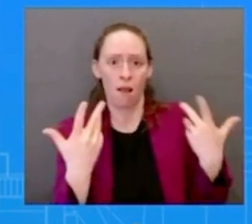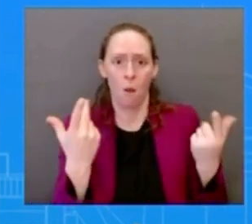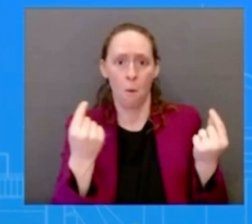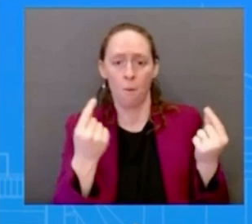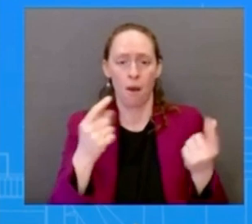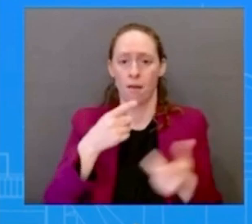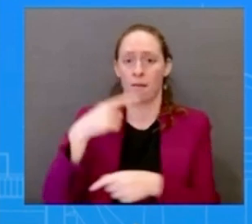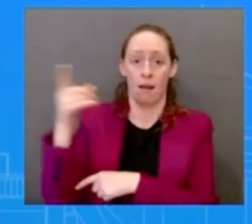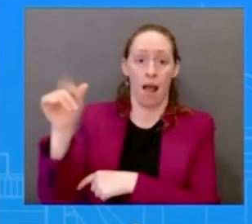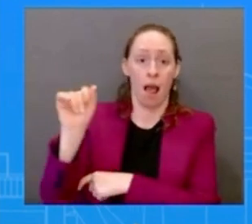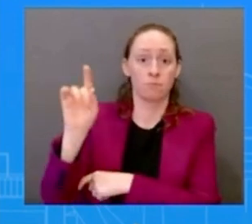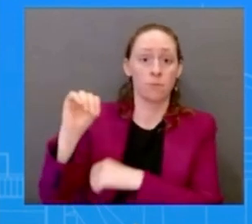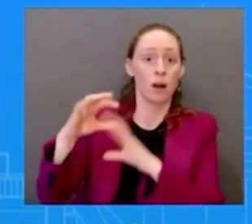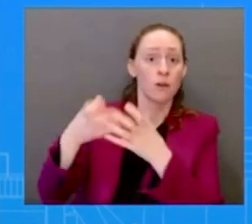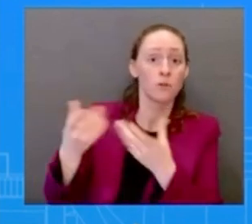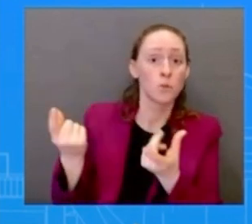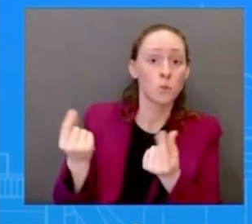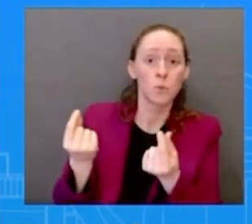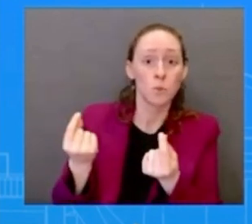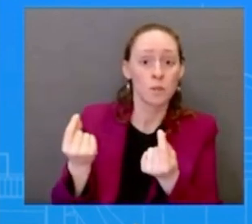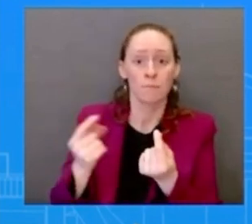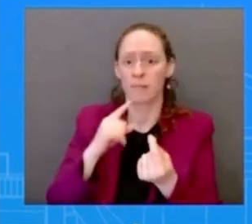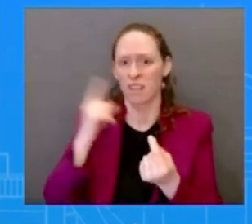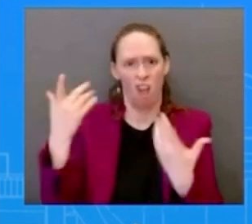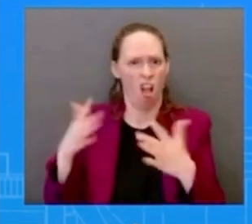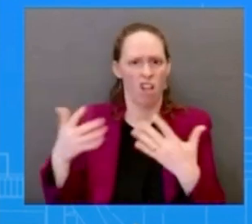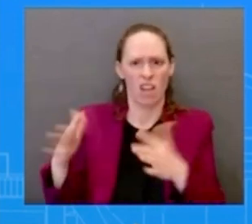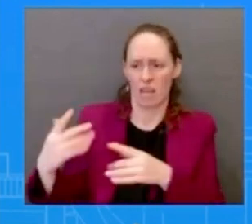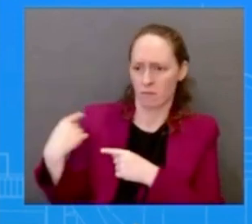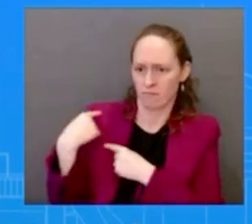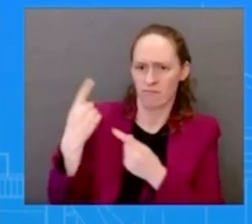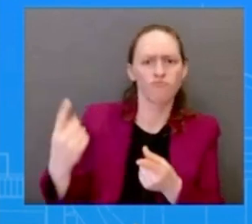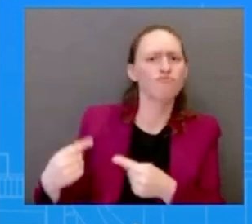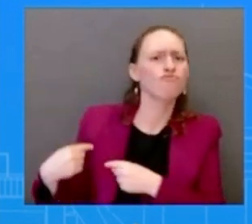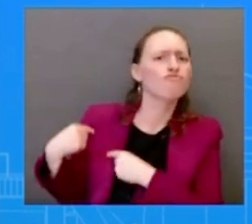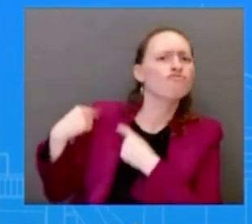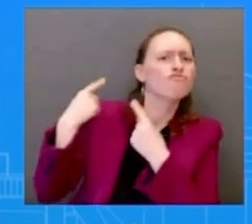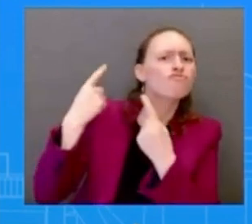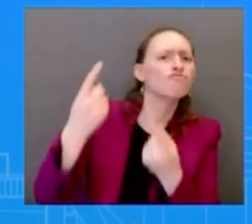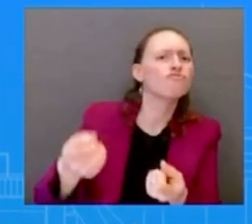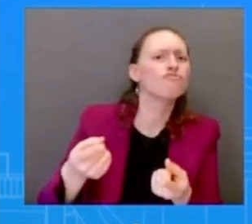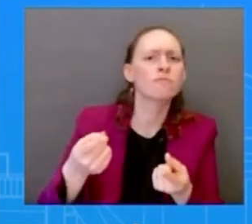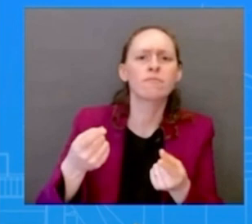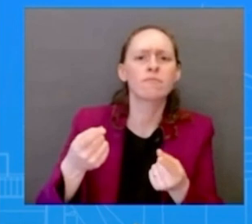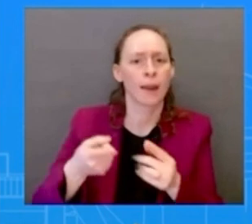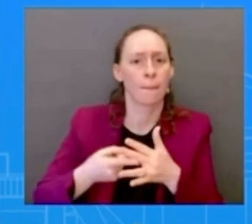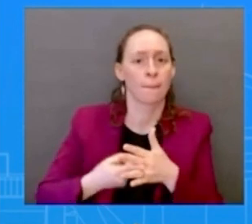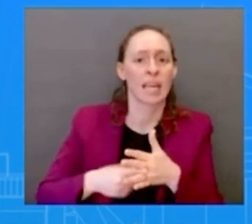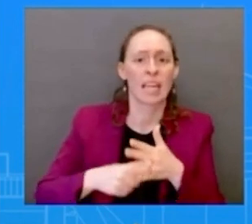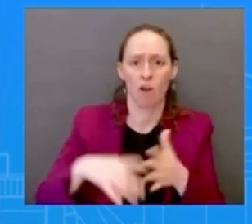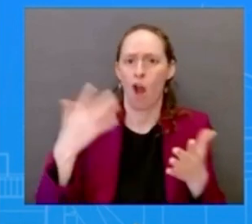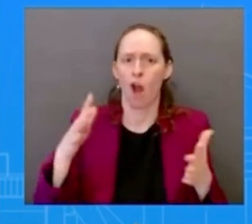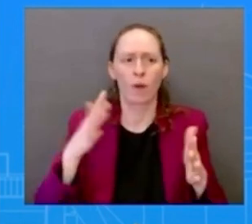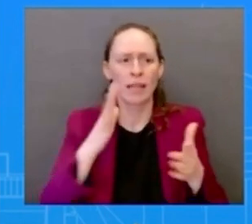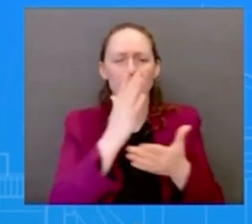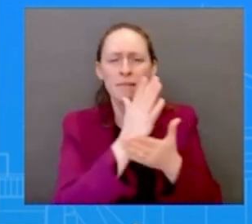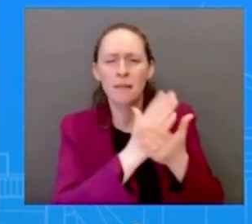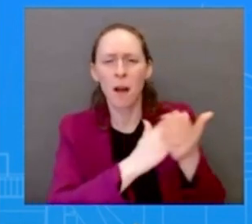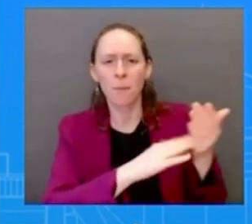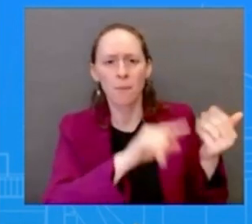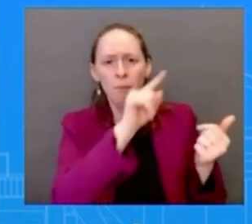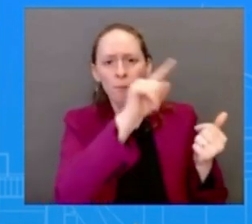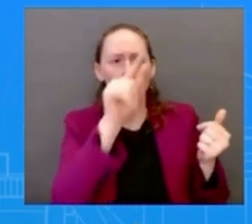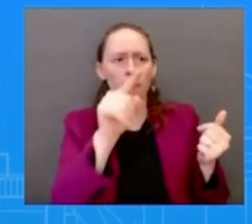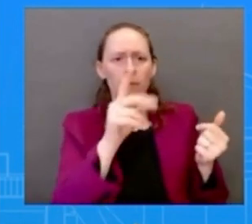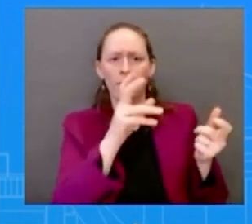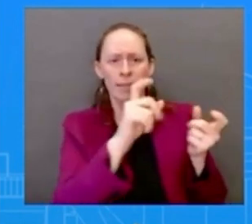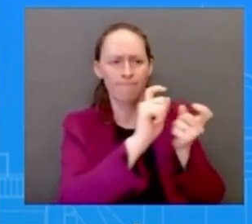over the last few years reversing the changes that we saw in 2000 in 2018 uh under the last administration that i just mentioned uh but